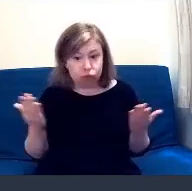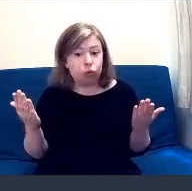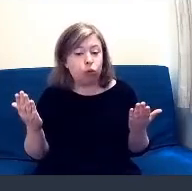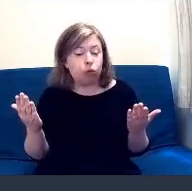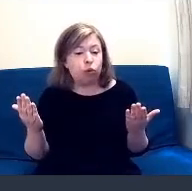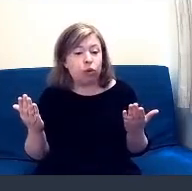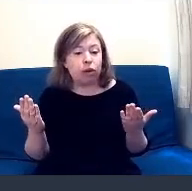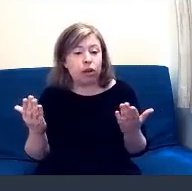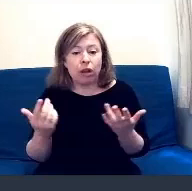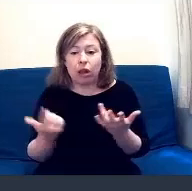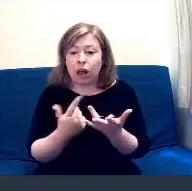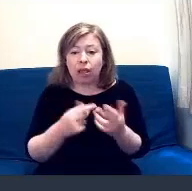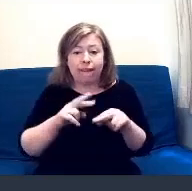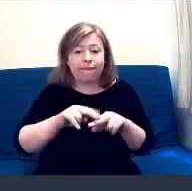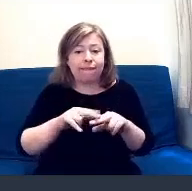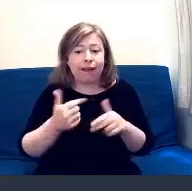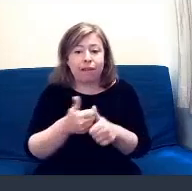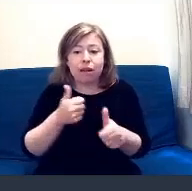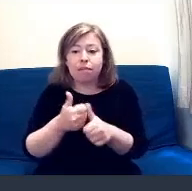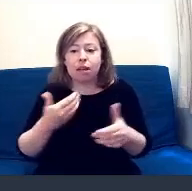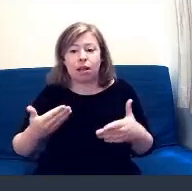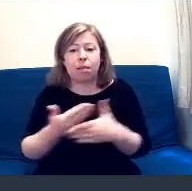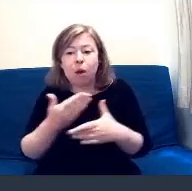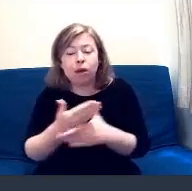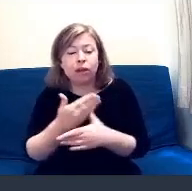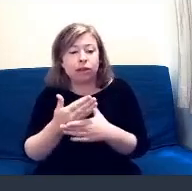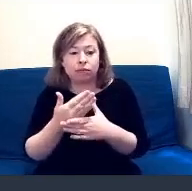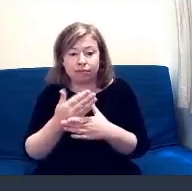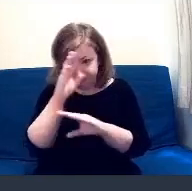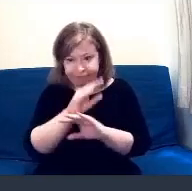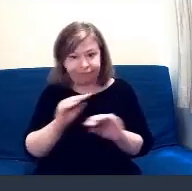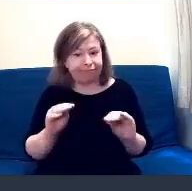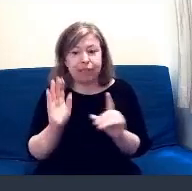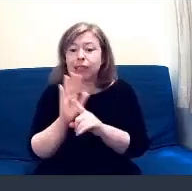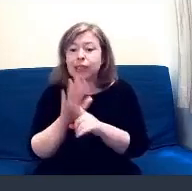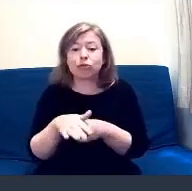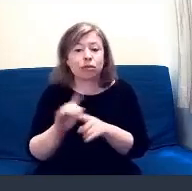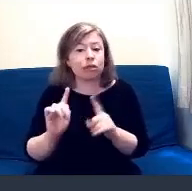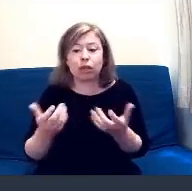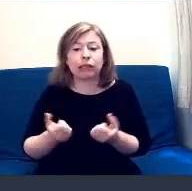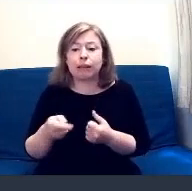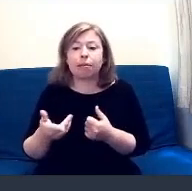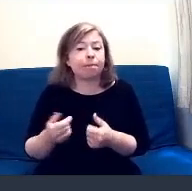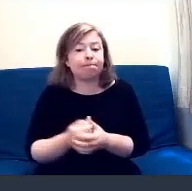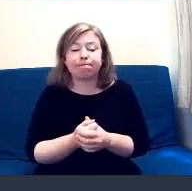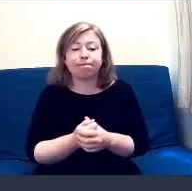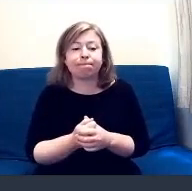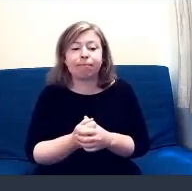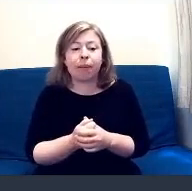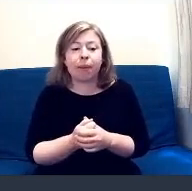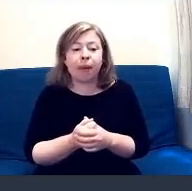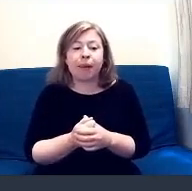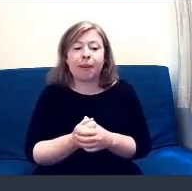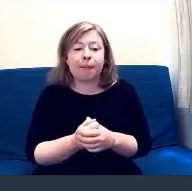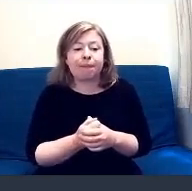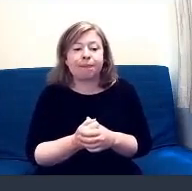of five employers that, you know, discrimination is not acceptable. And I think,